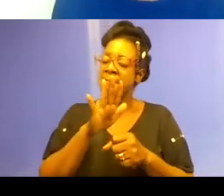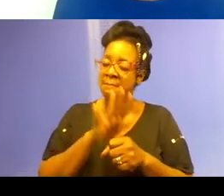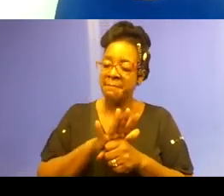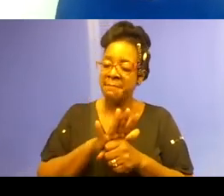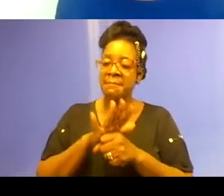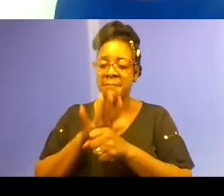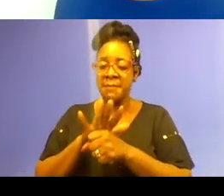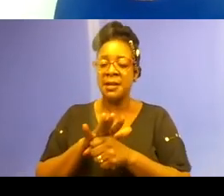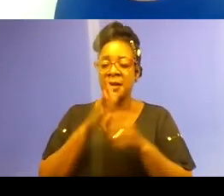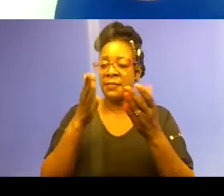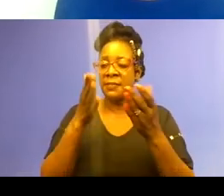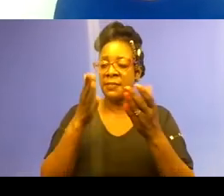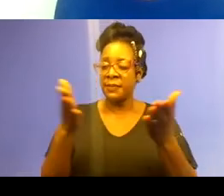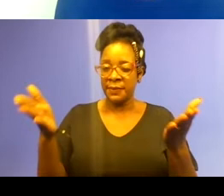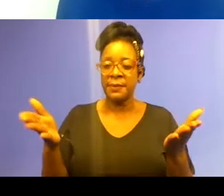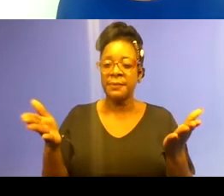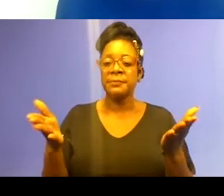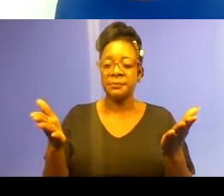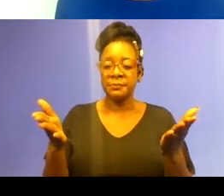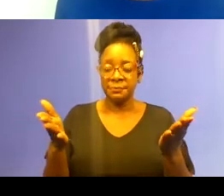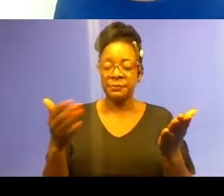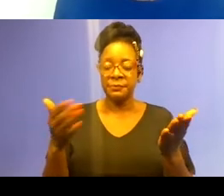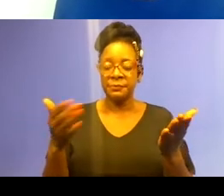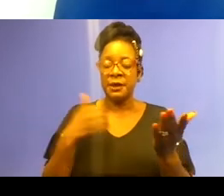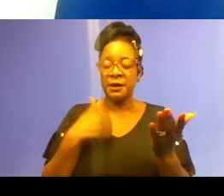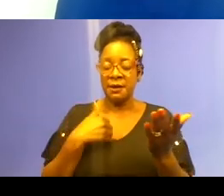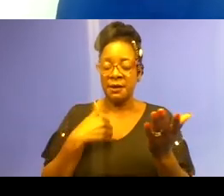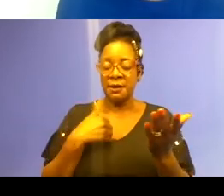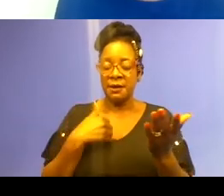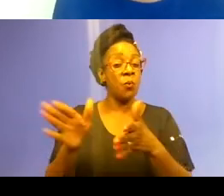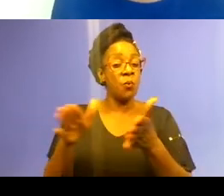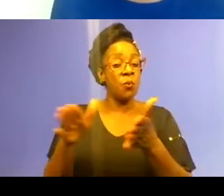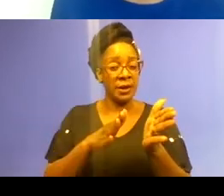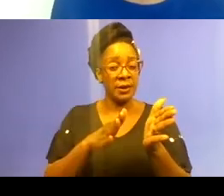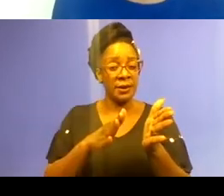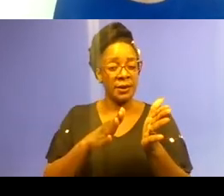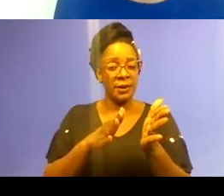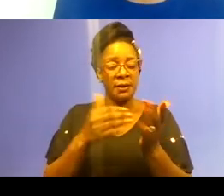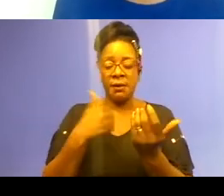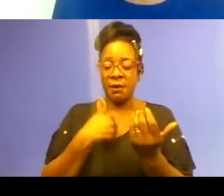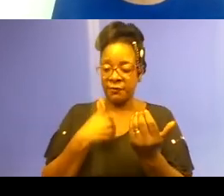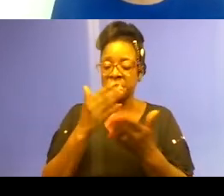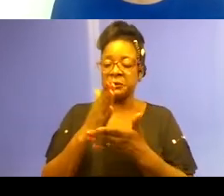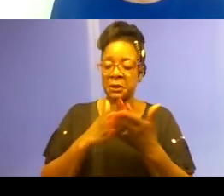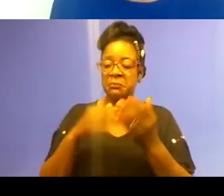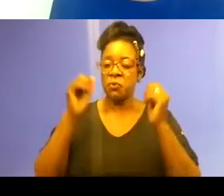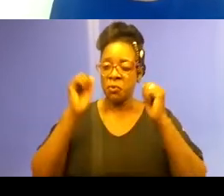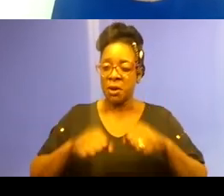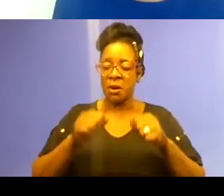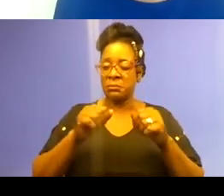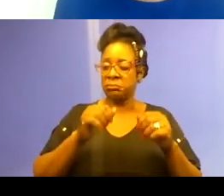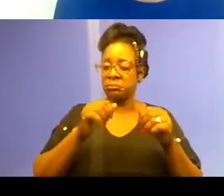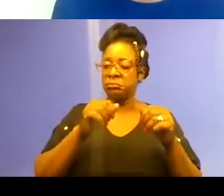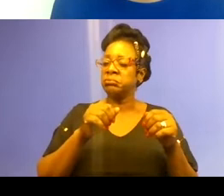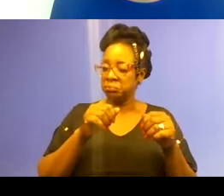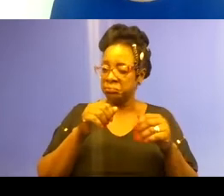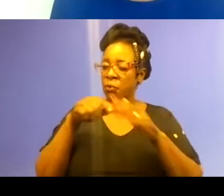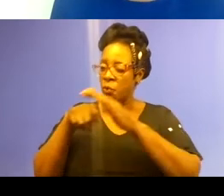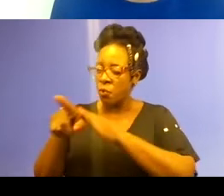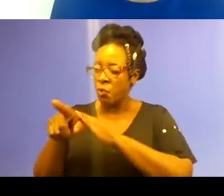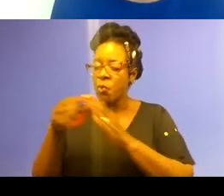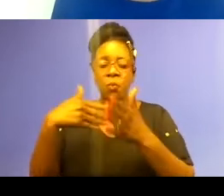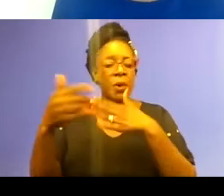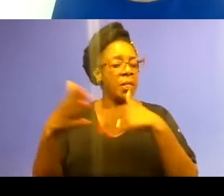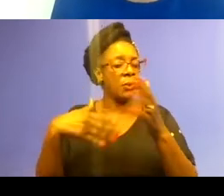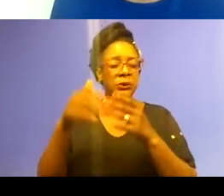So whether or not that means there are some neighborhoods you can't go to without being discriminated against, or that you can only go to